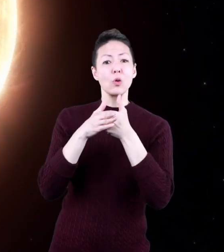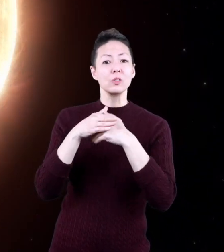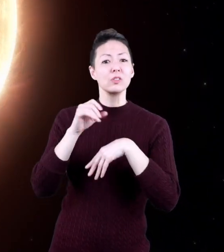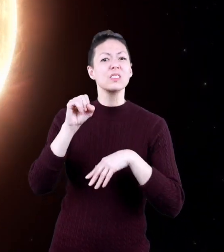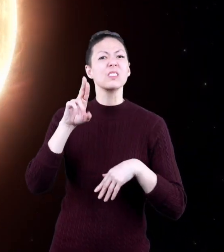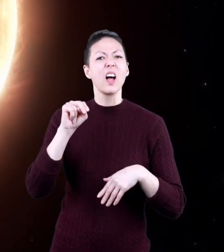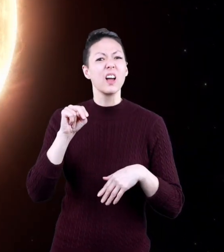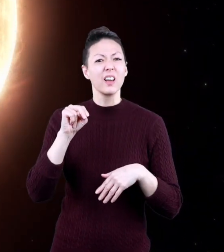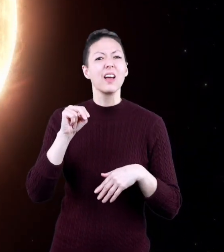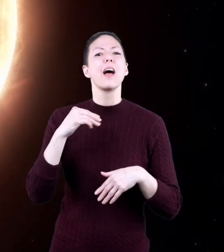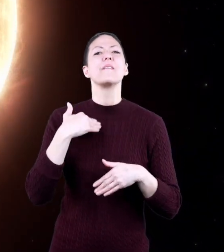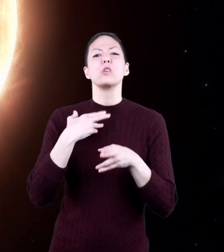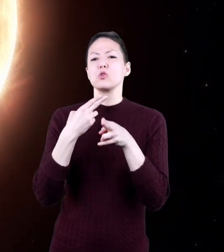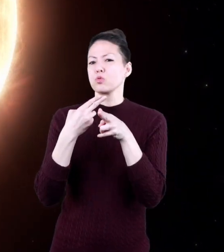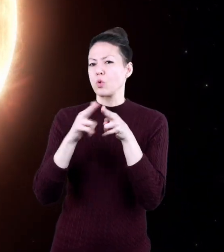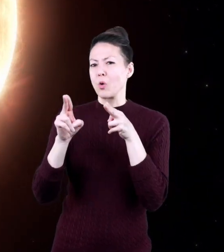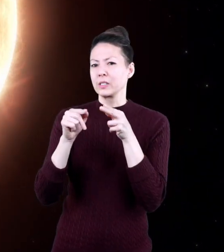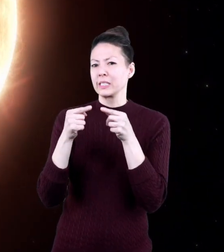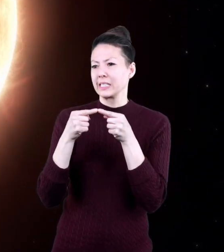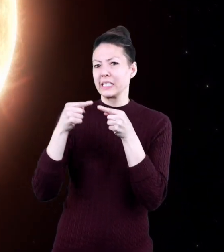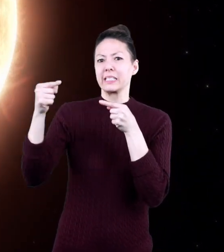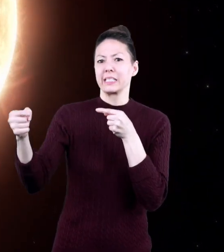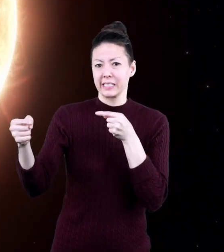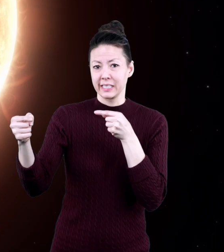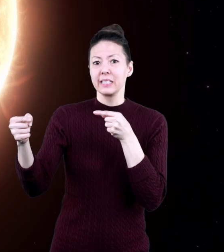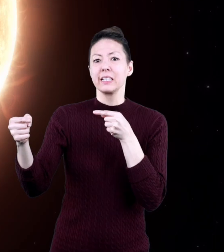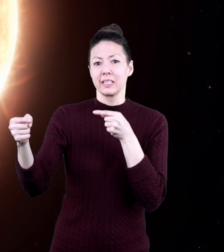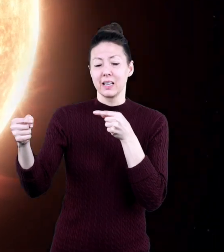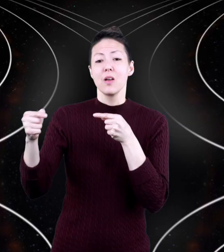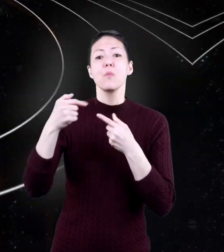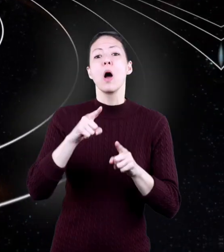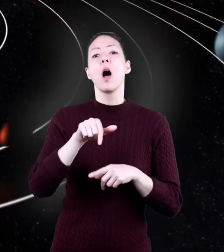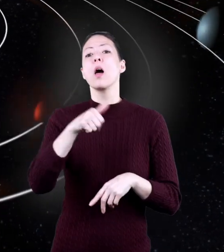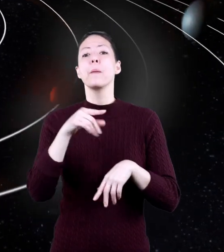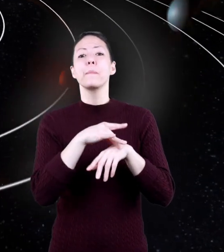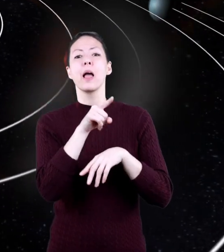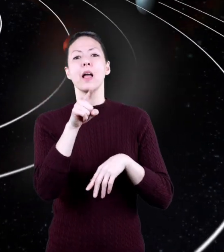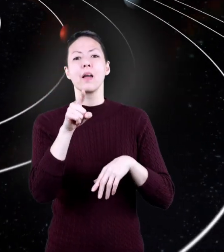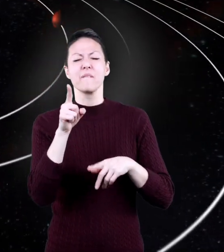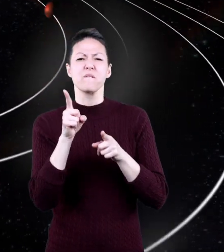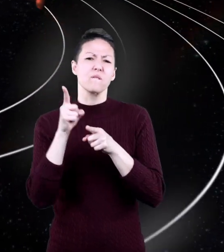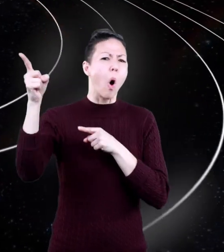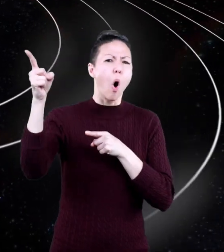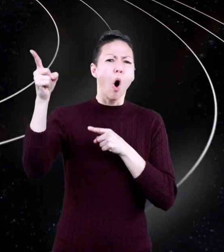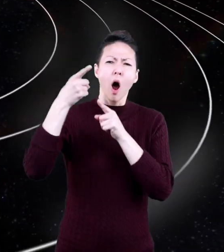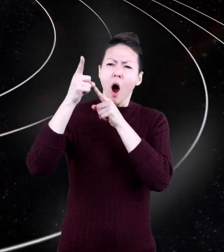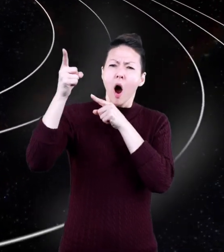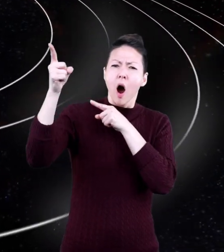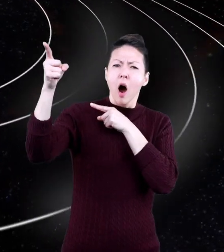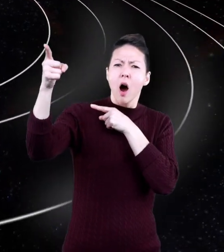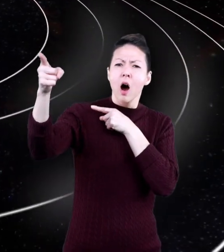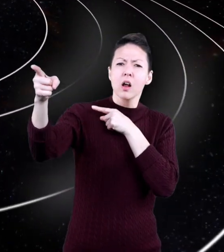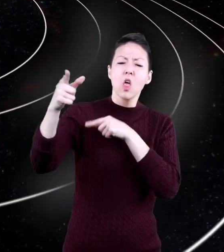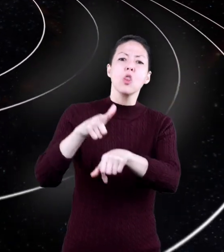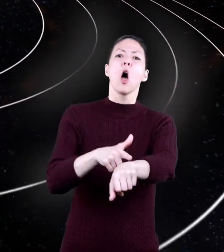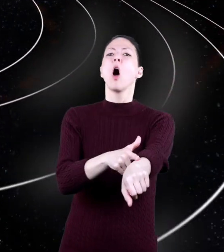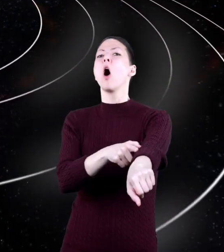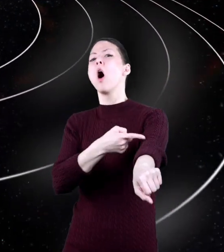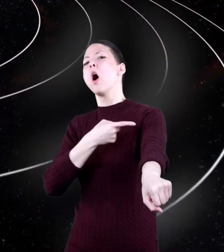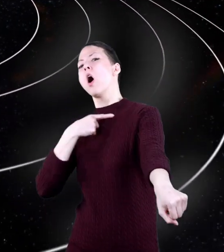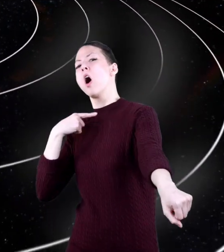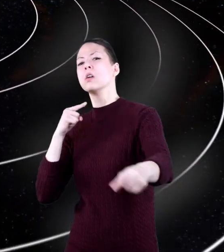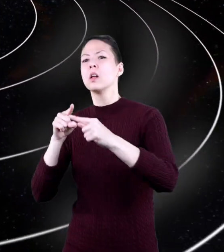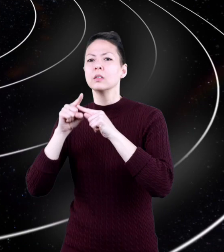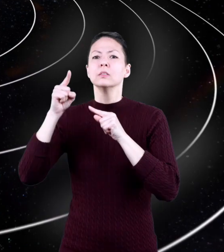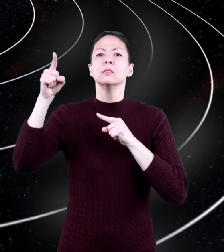closest to the sun have the shortest distance to move, while the planets that are farthest away from the sun have a longer distance